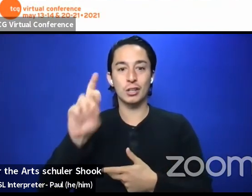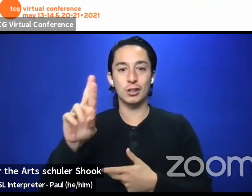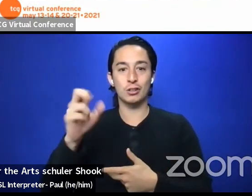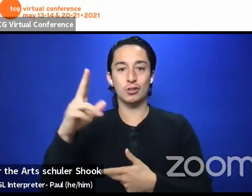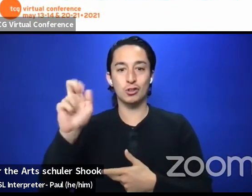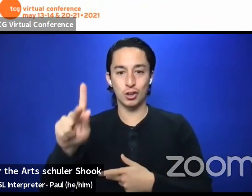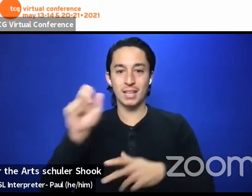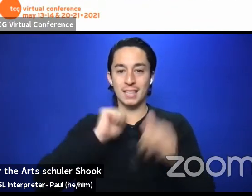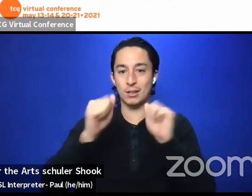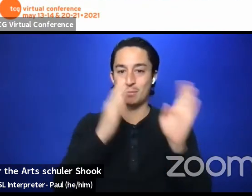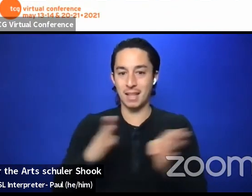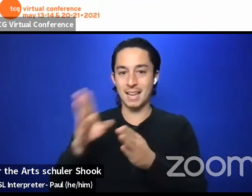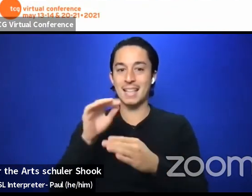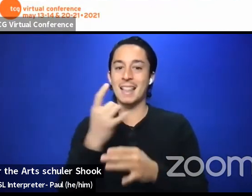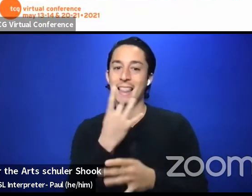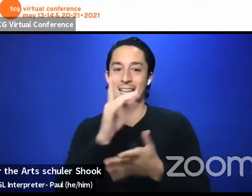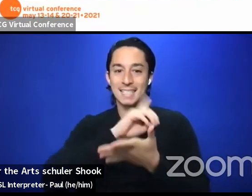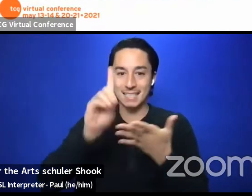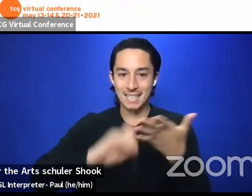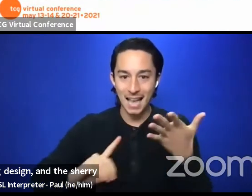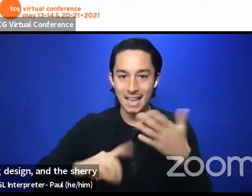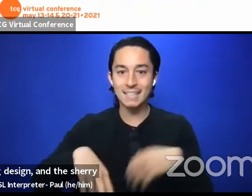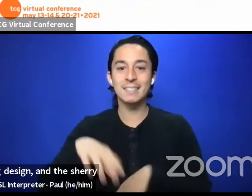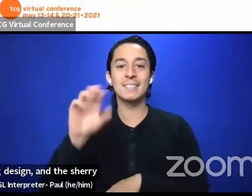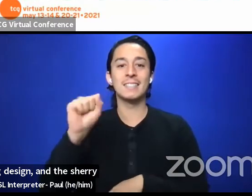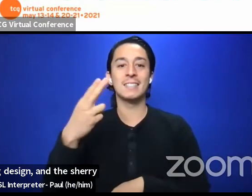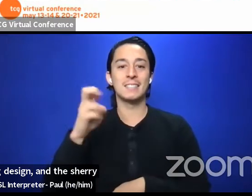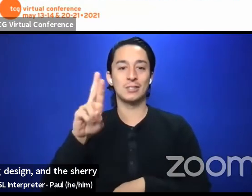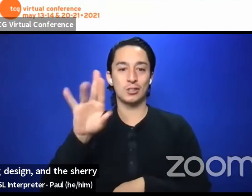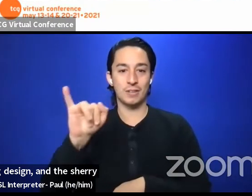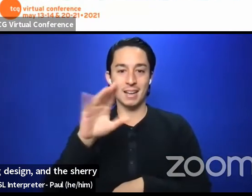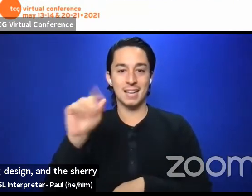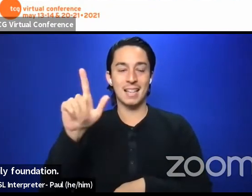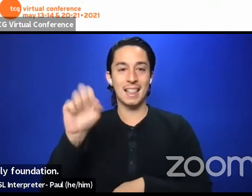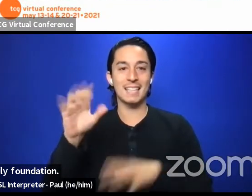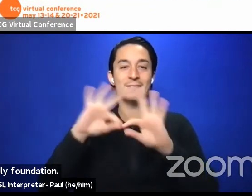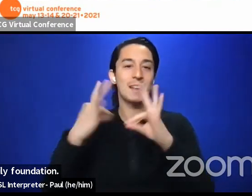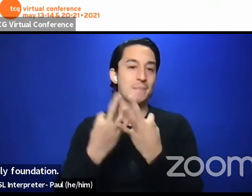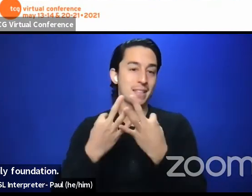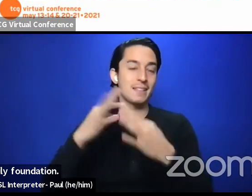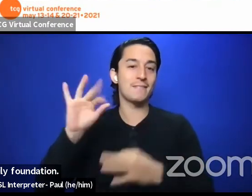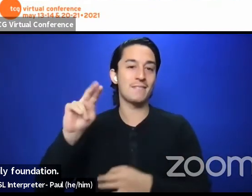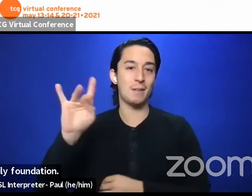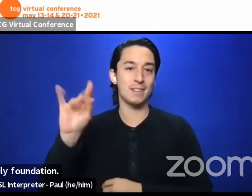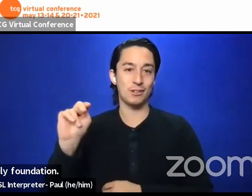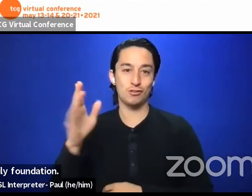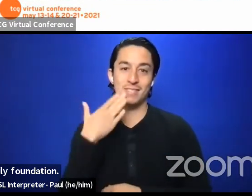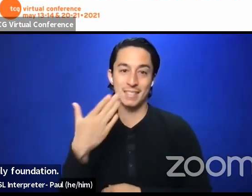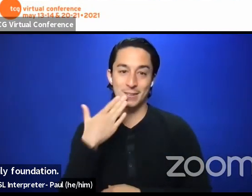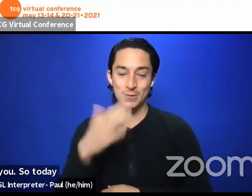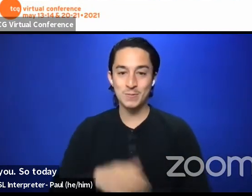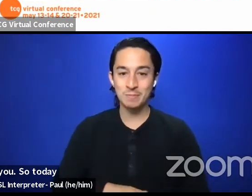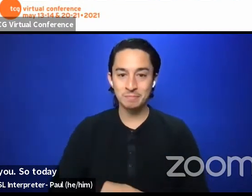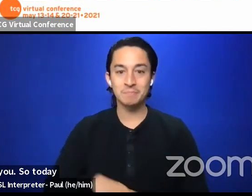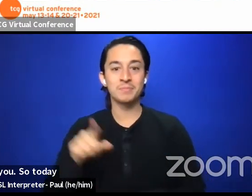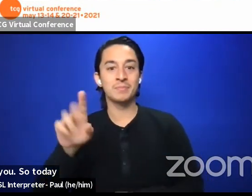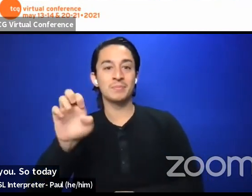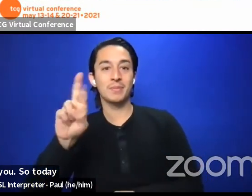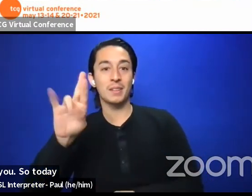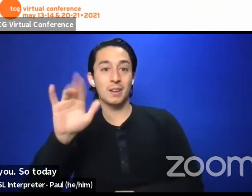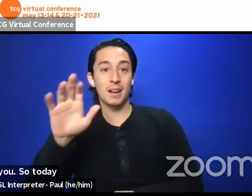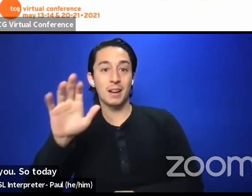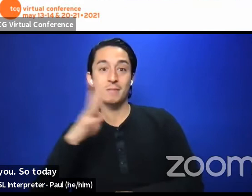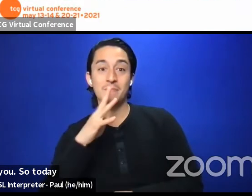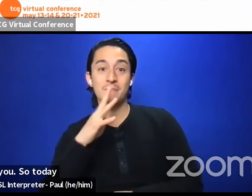and the Sherry and Les Biller Family Foundation. Thank you. Thank you. So today is week two